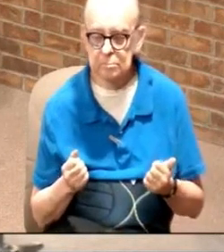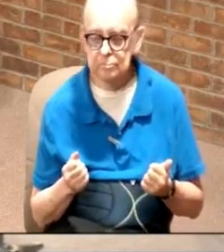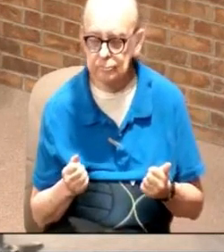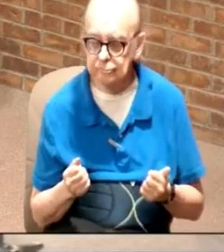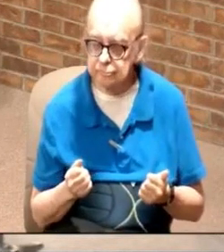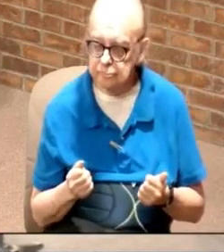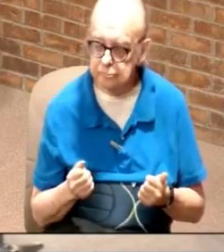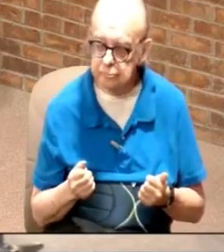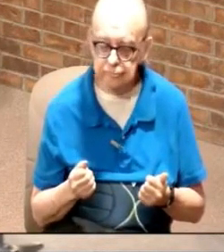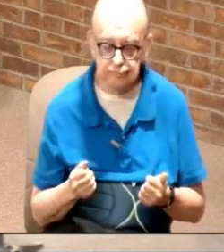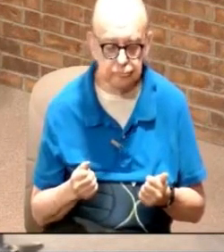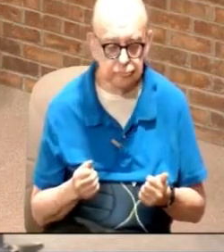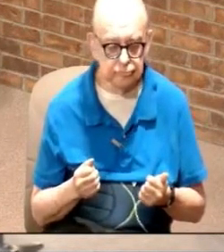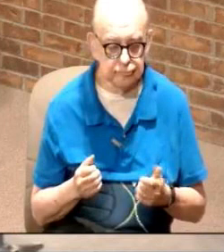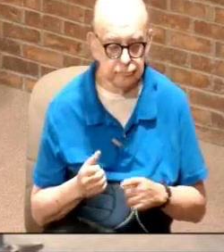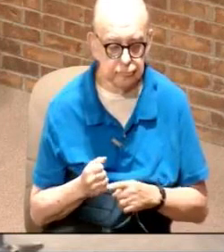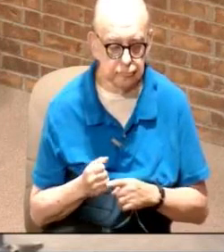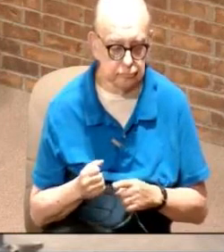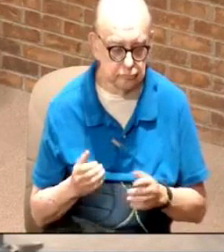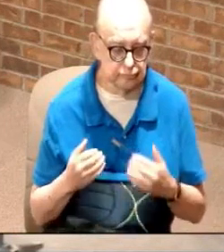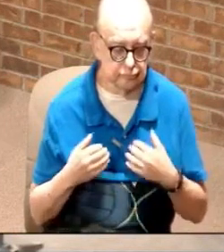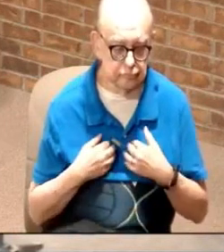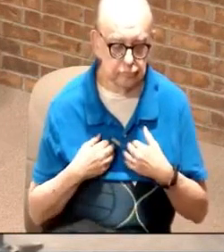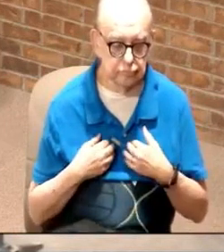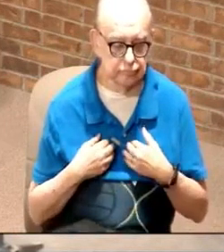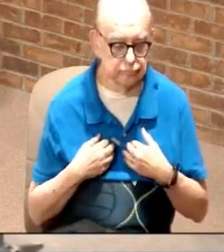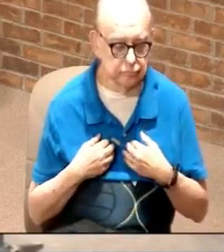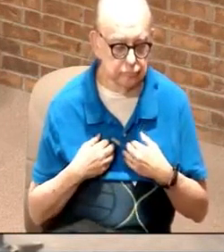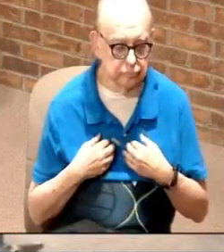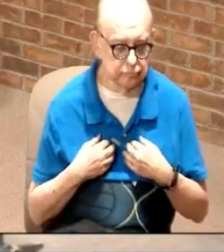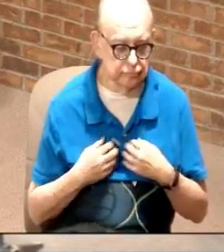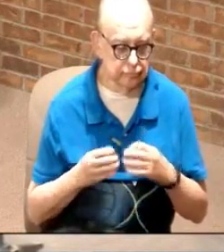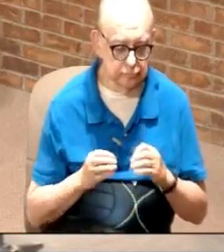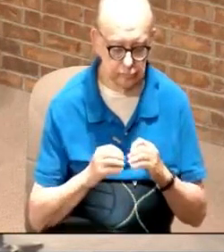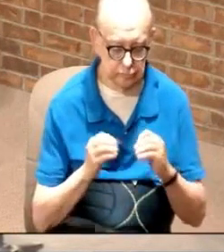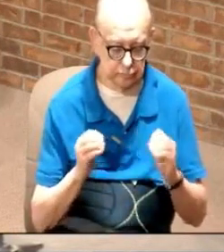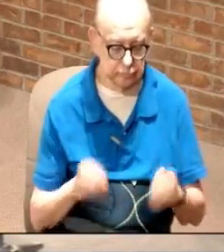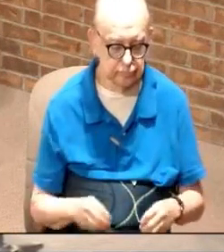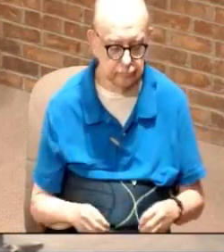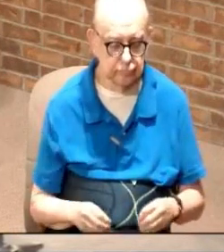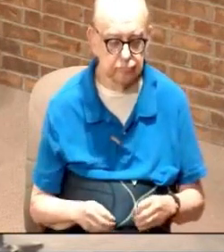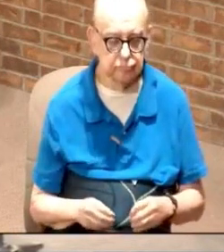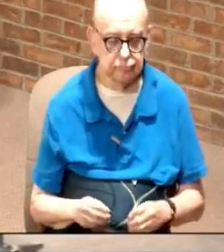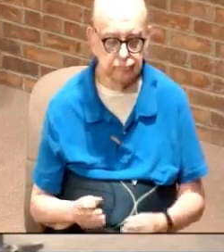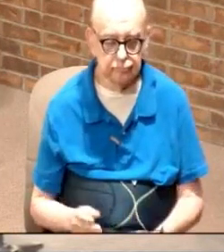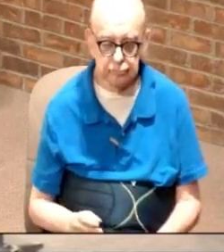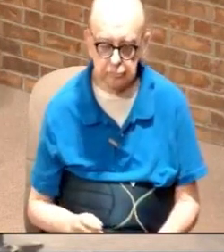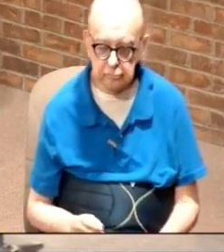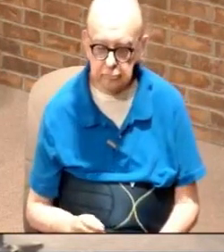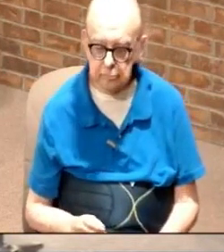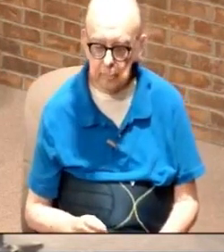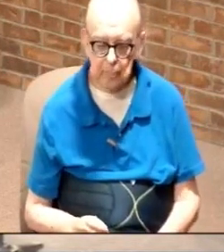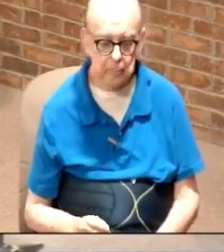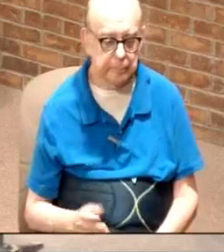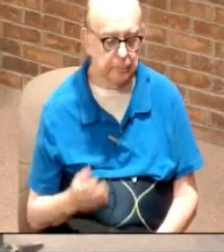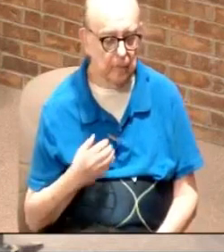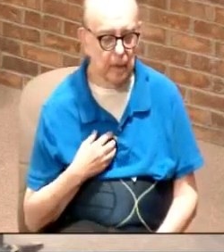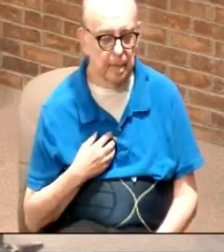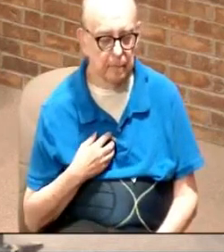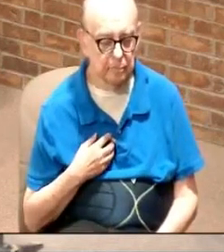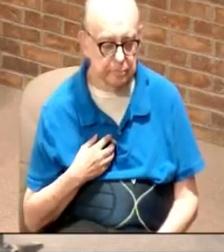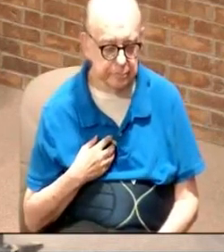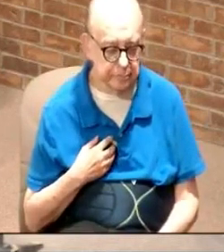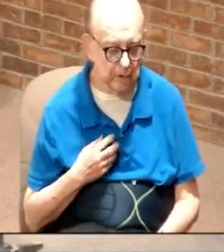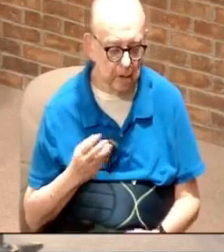So hang on. You had outlines out in the back. If you don't have, if you didn't get one, they were